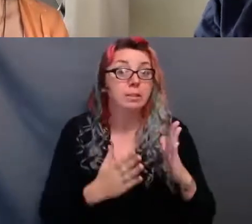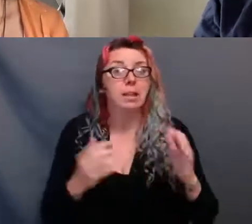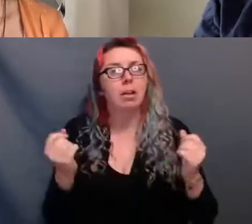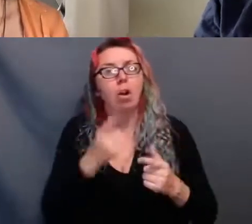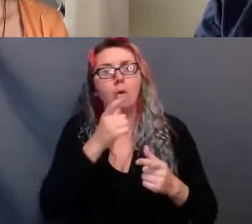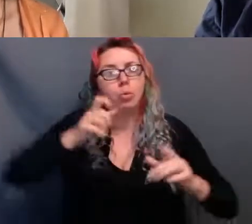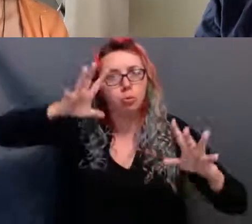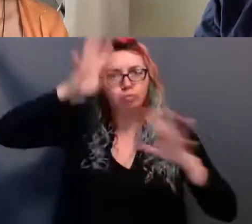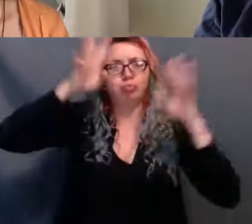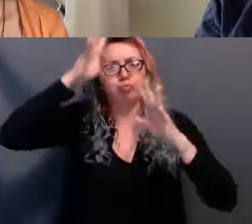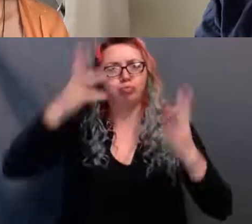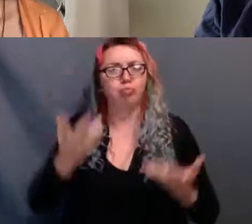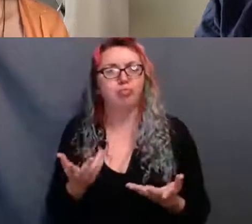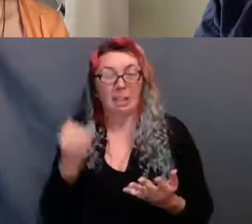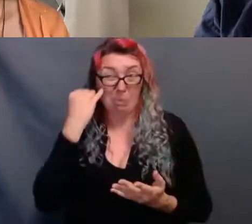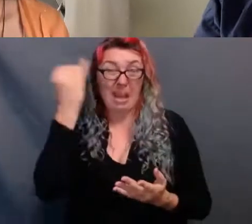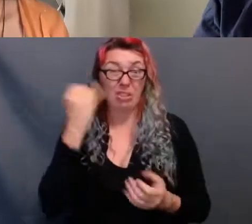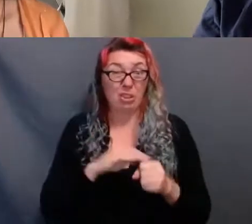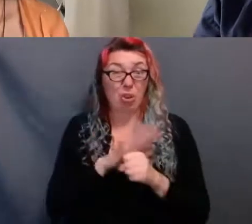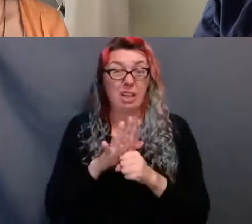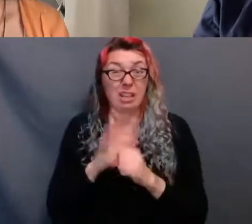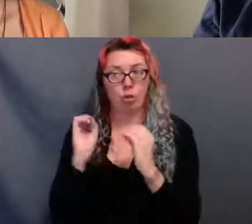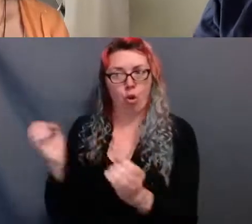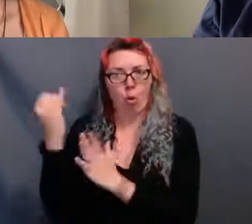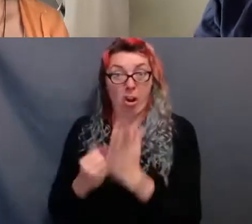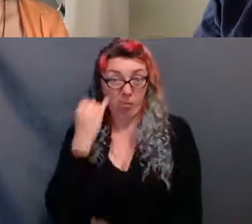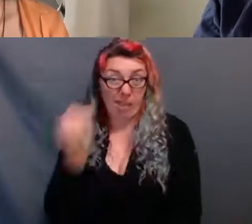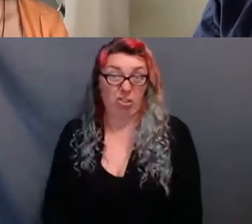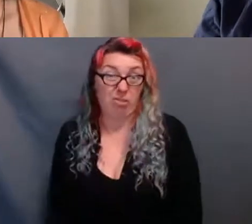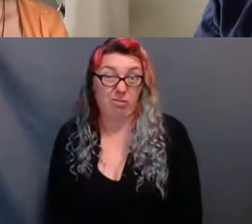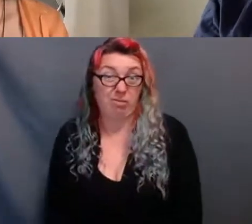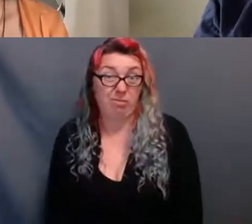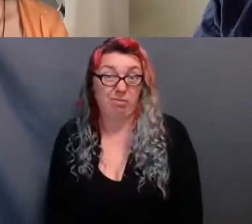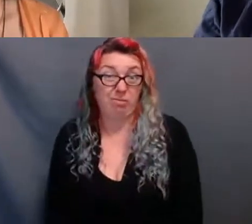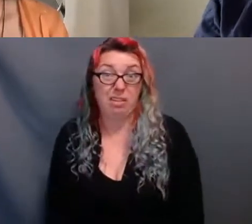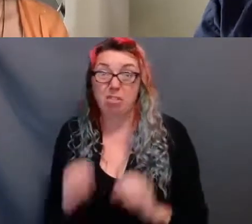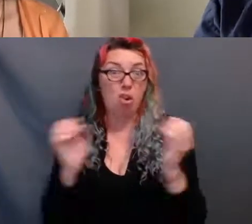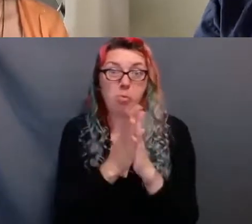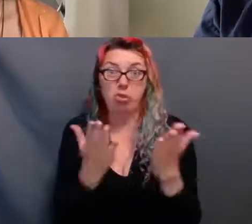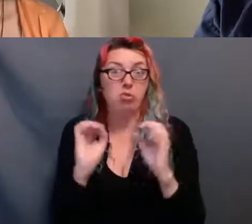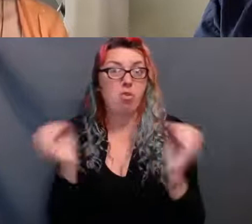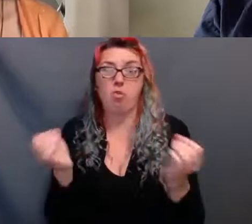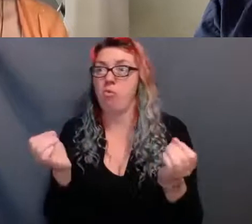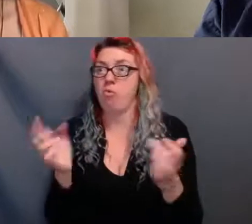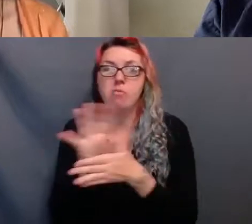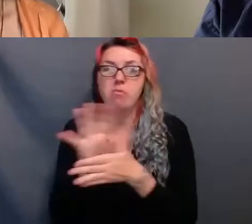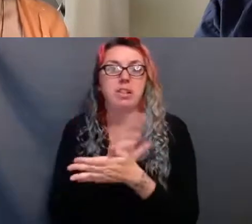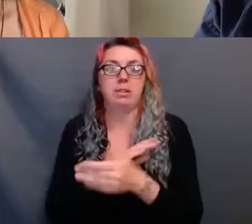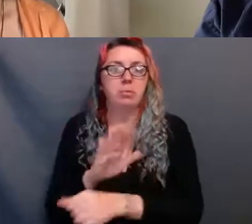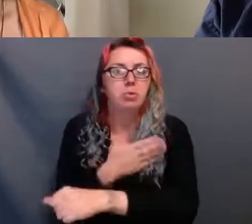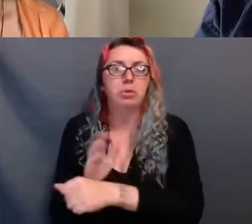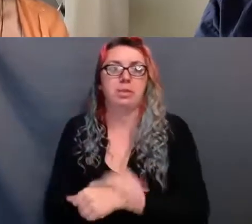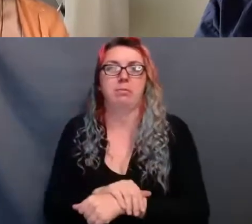time have been like without art? Can you even imagine with no books or movies, music or online play